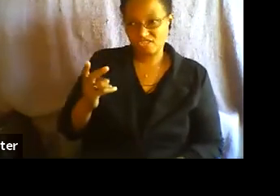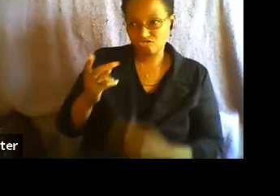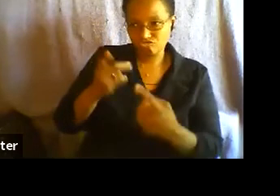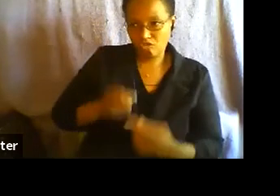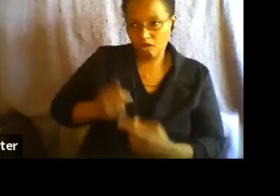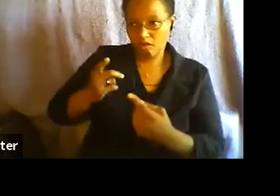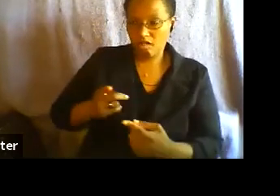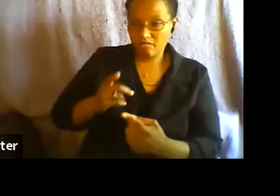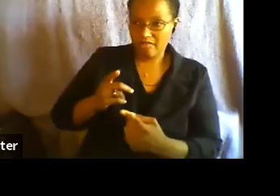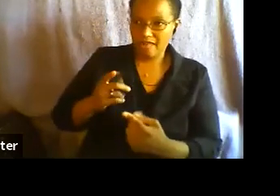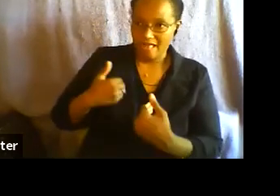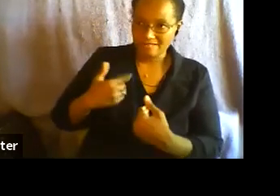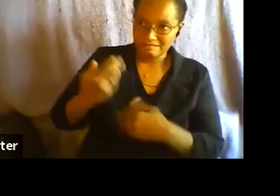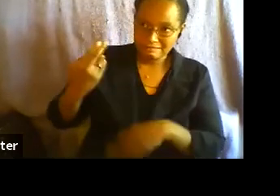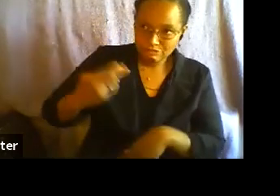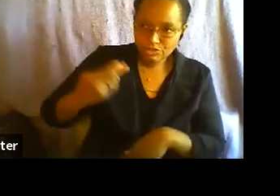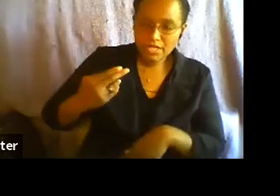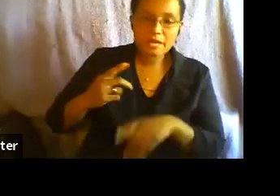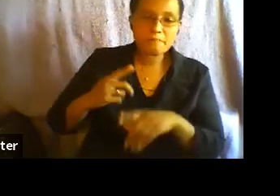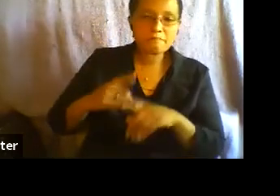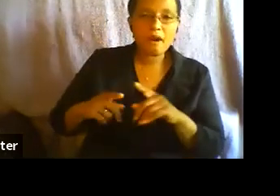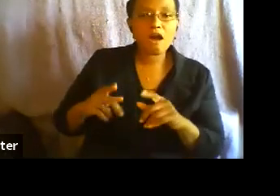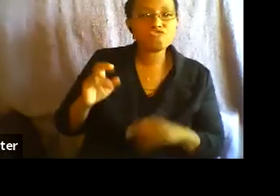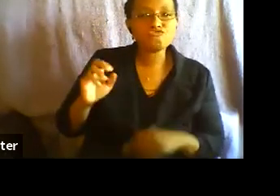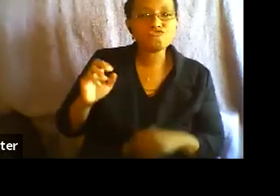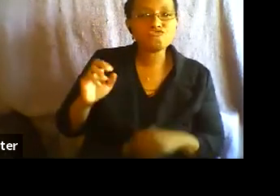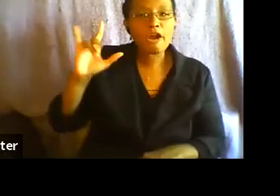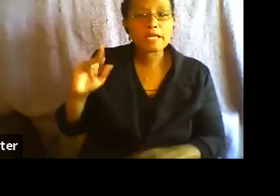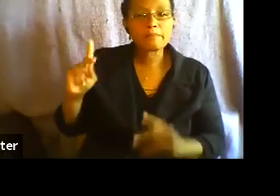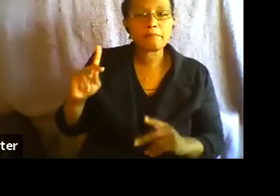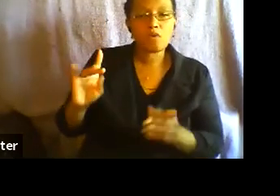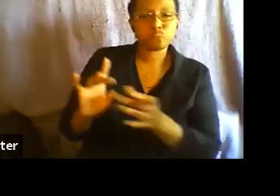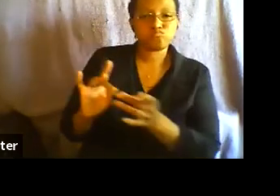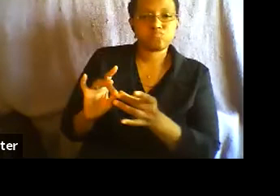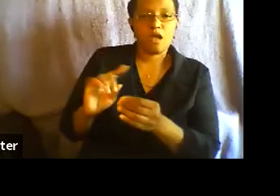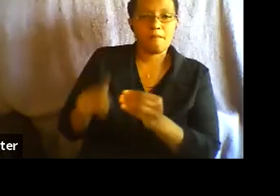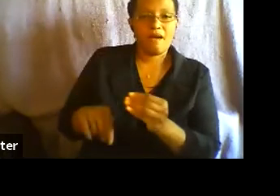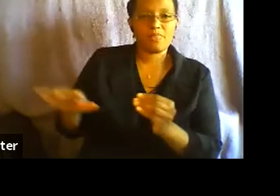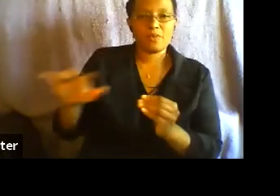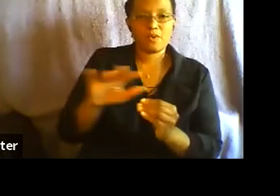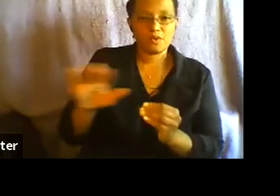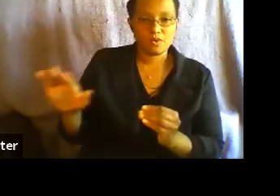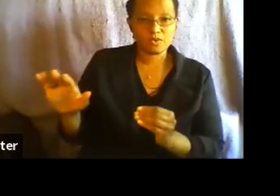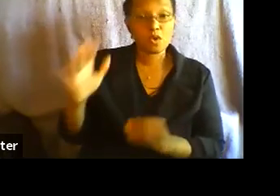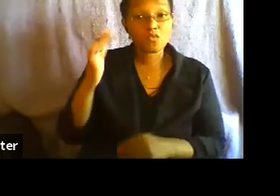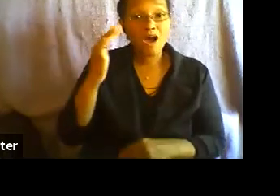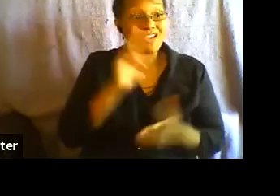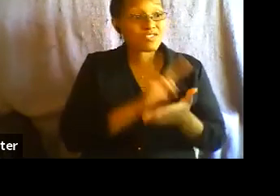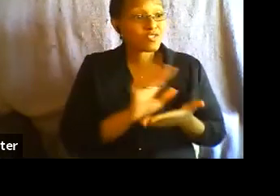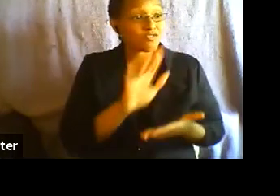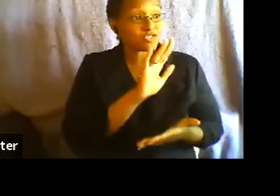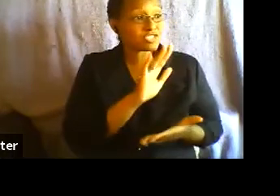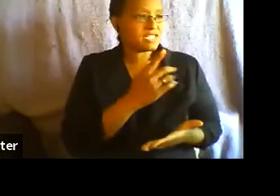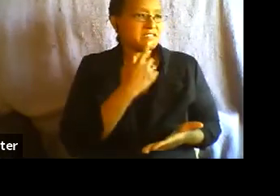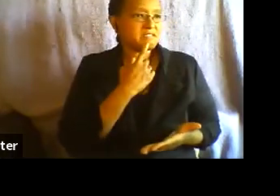taught about them because universities from day one push you to say, uh, you have to discover something absolutely